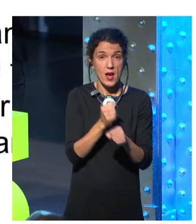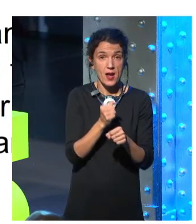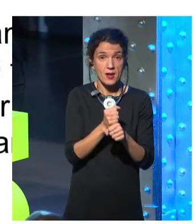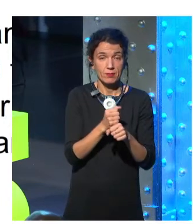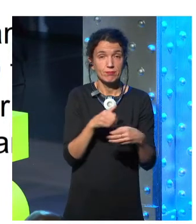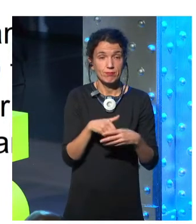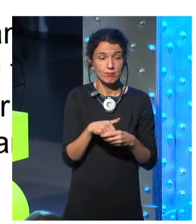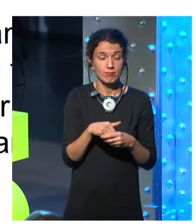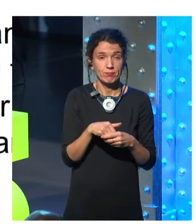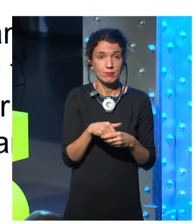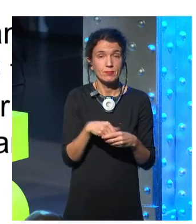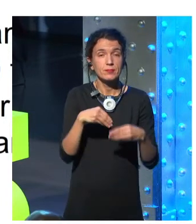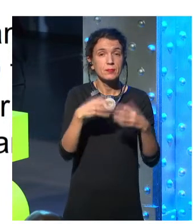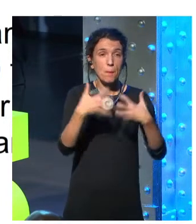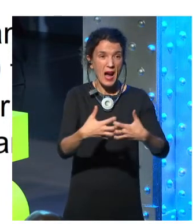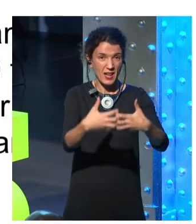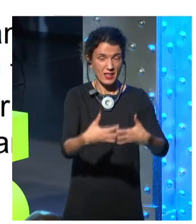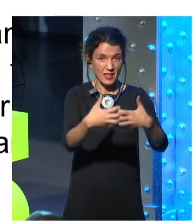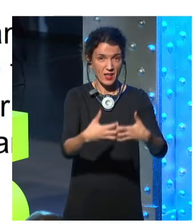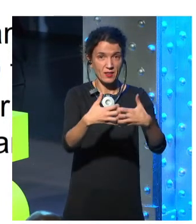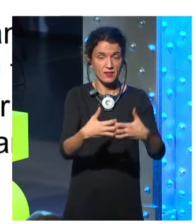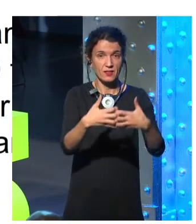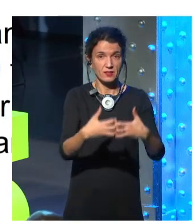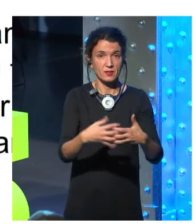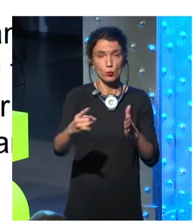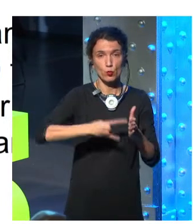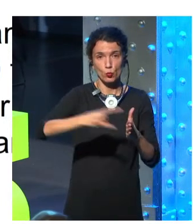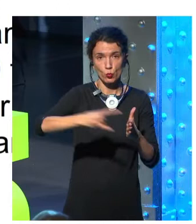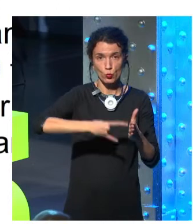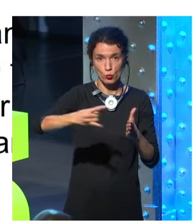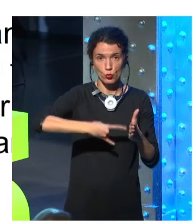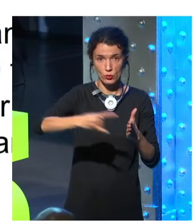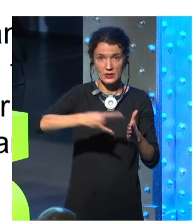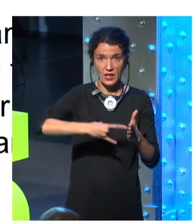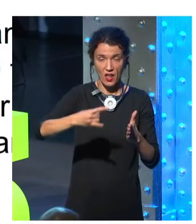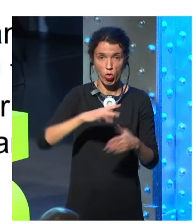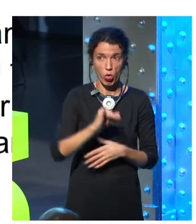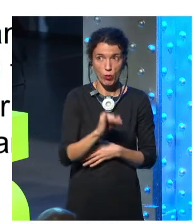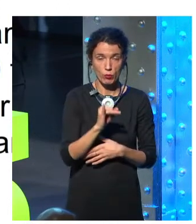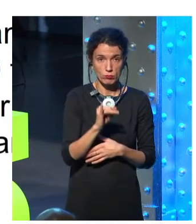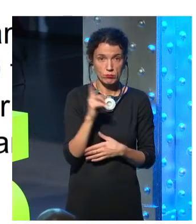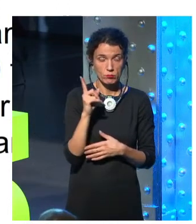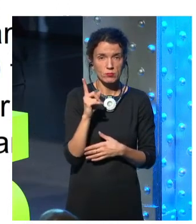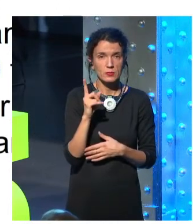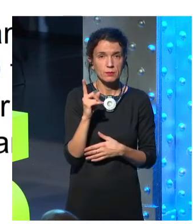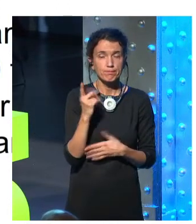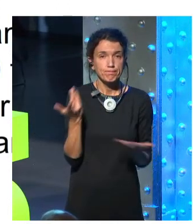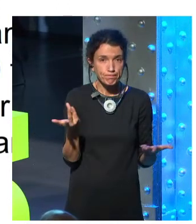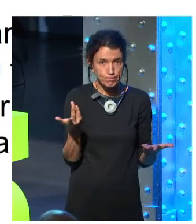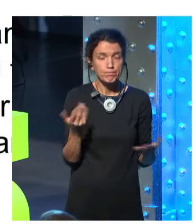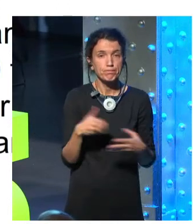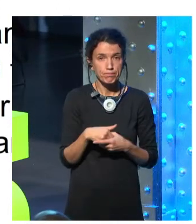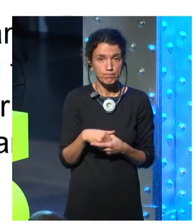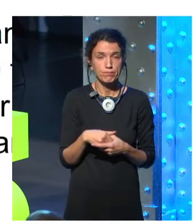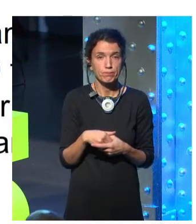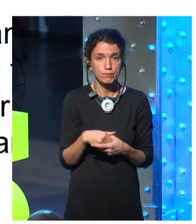really long time for a human. A human will get a degree in biology, and then they will spend years preparing